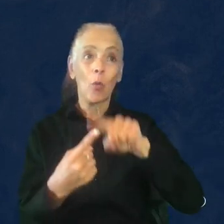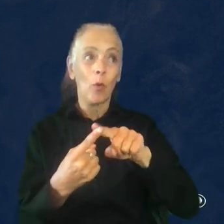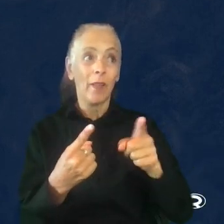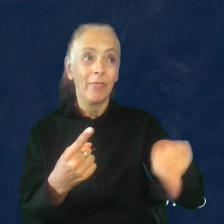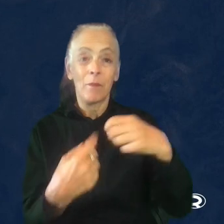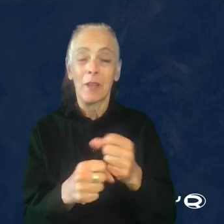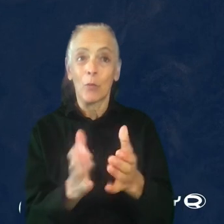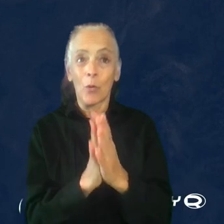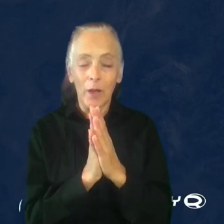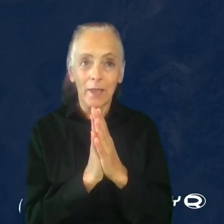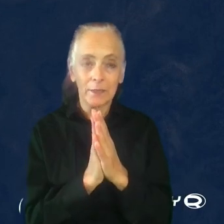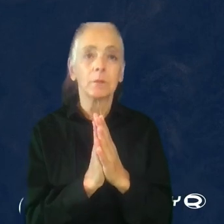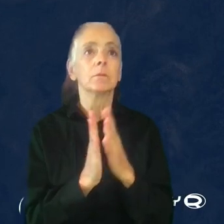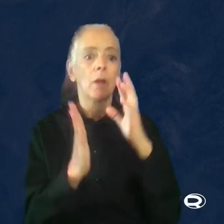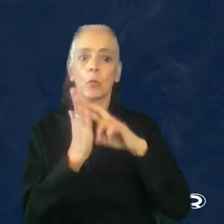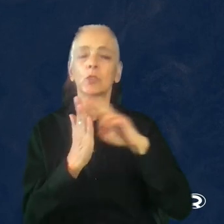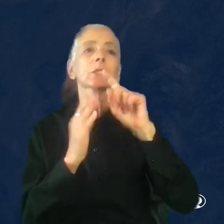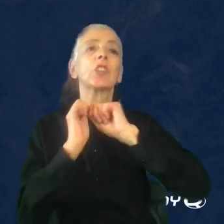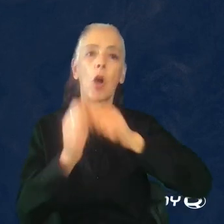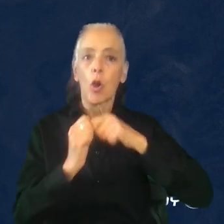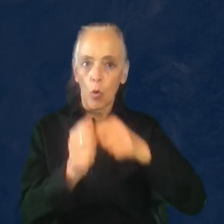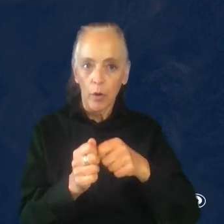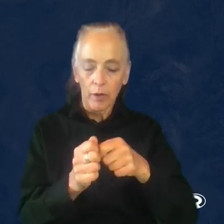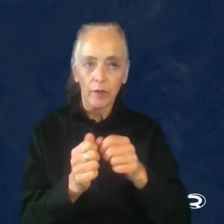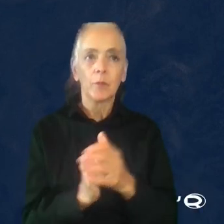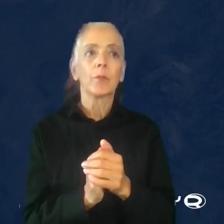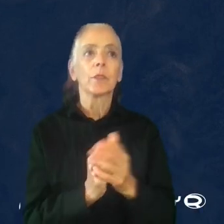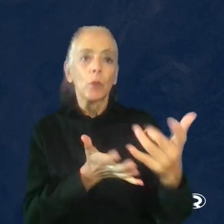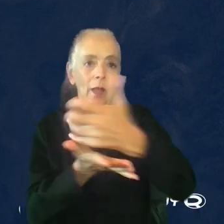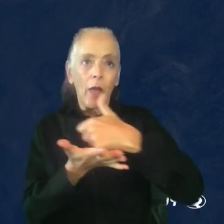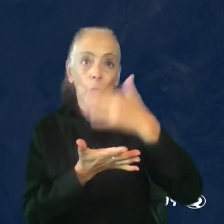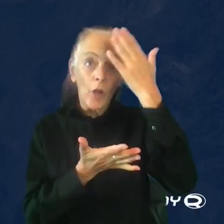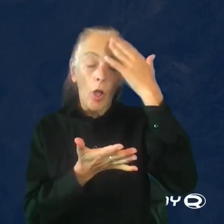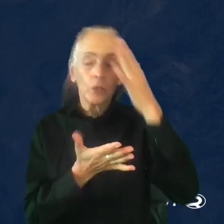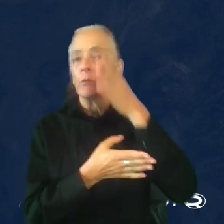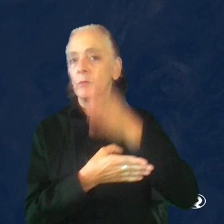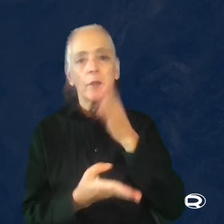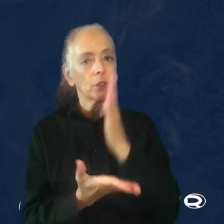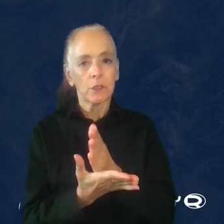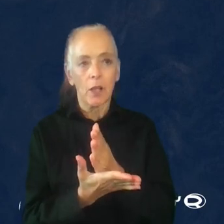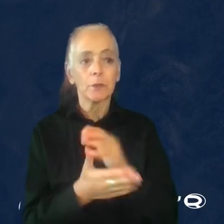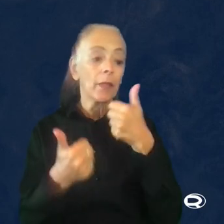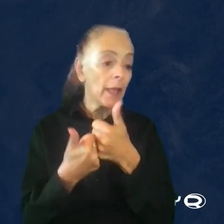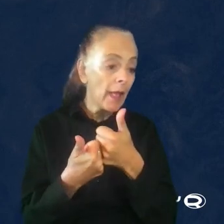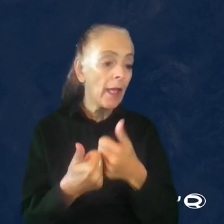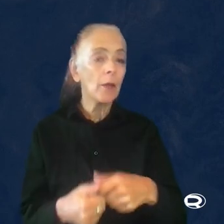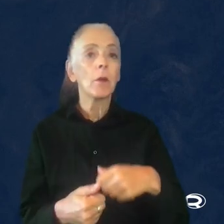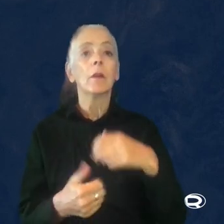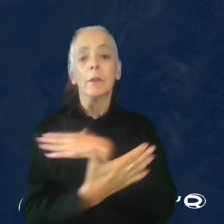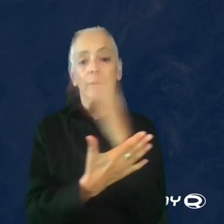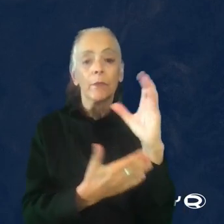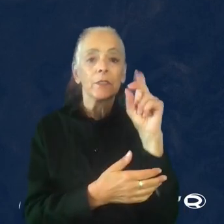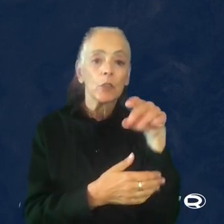in and I start planning. It is ongoing and gathering knowledge is something that never stops. The game and the scope changes,